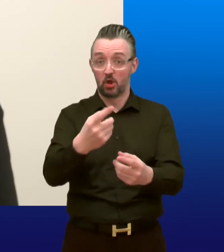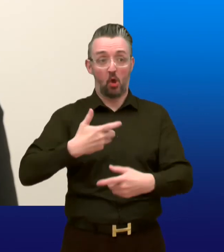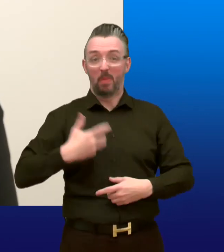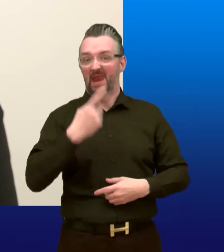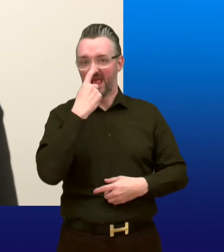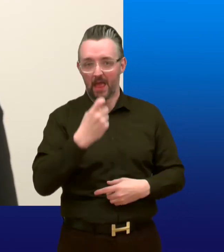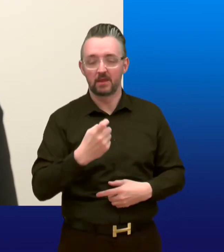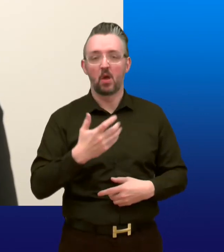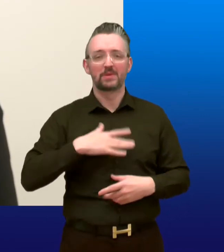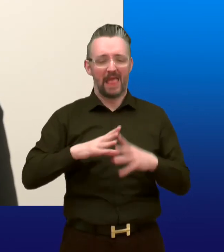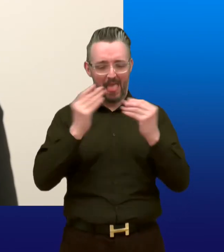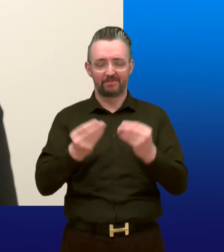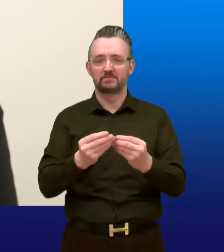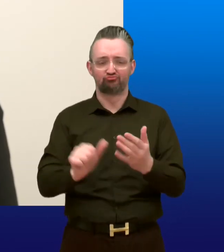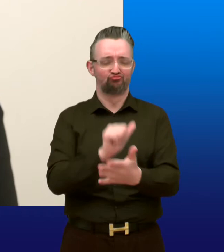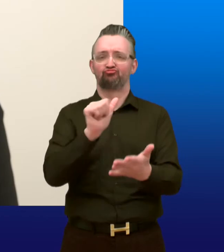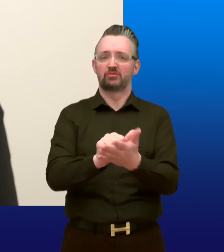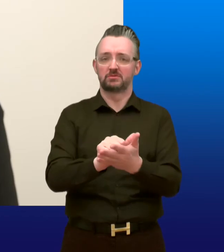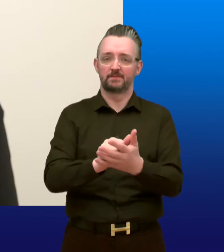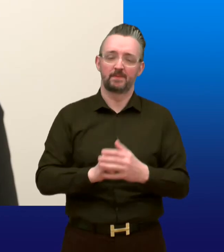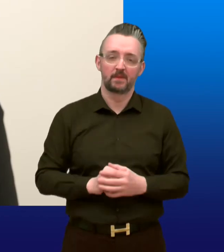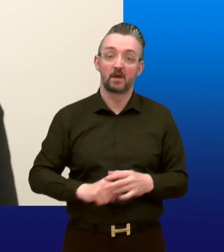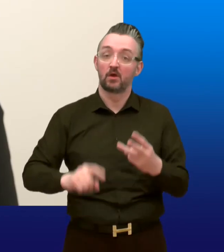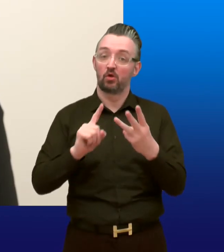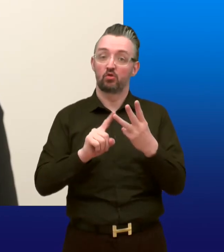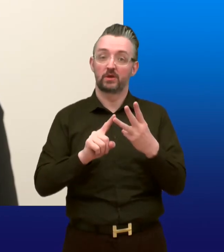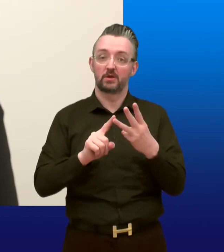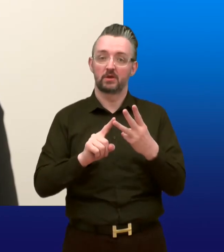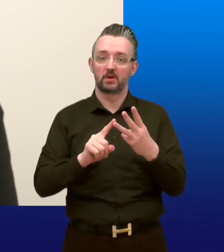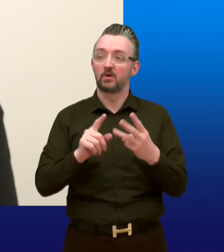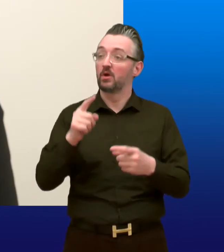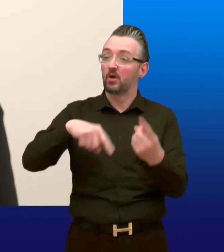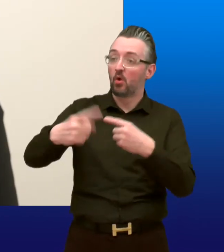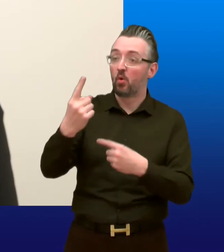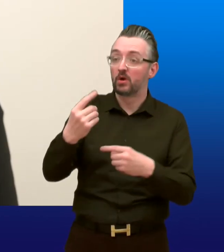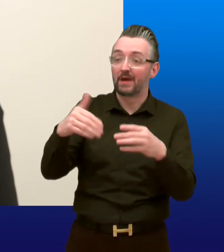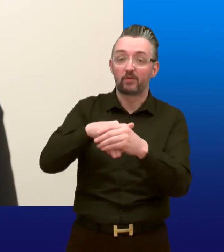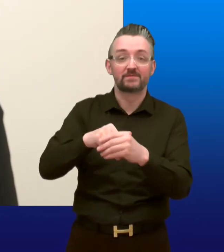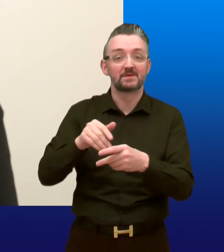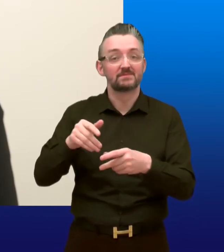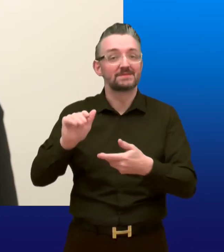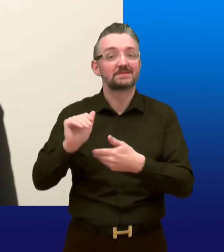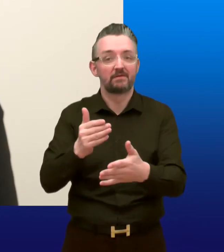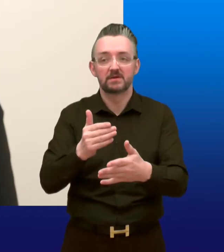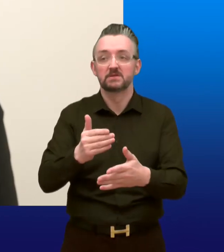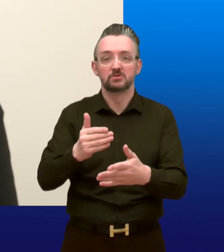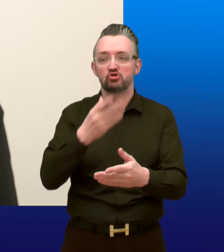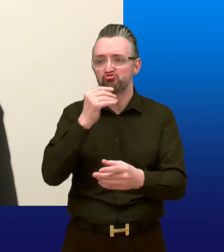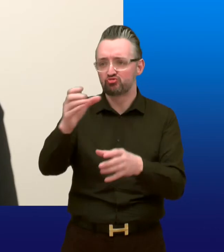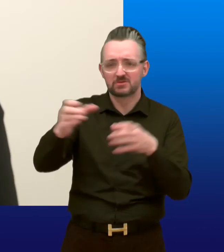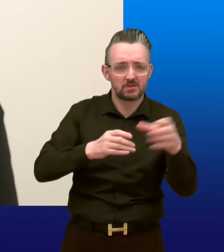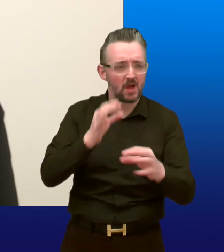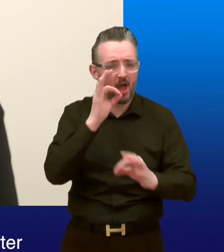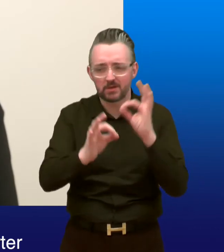and do everything we can to make things right. 3. Involve people using the service, measuring how